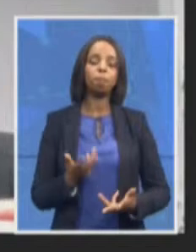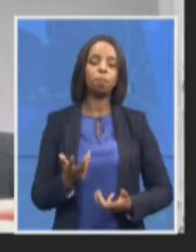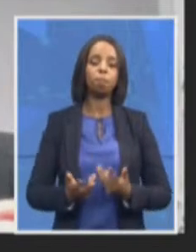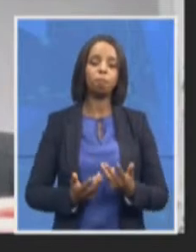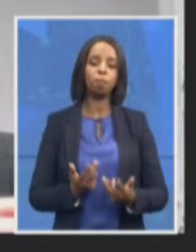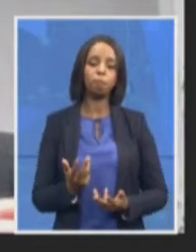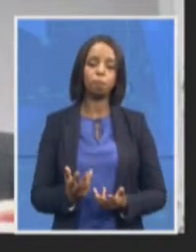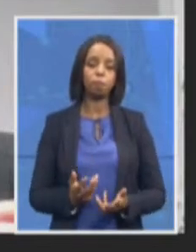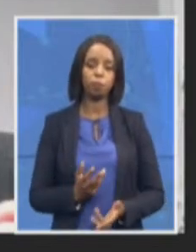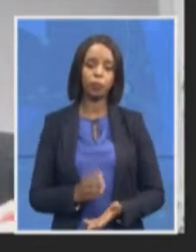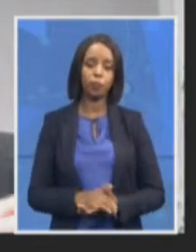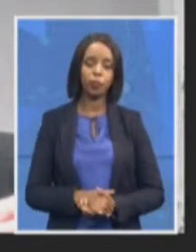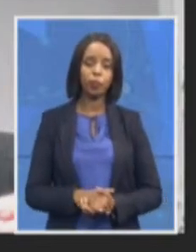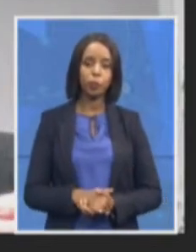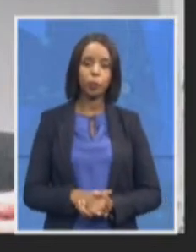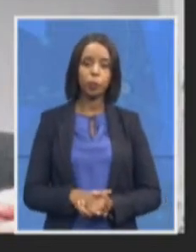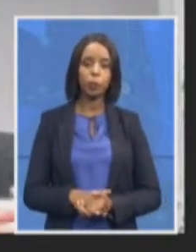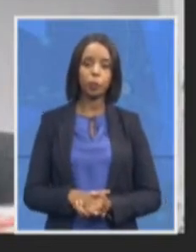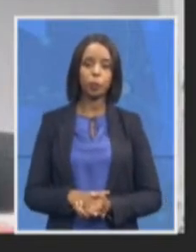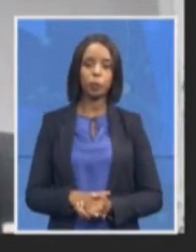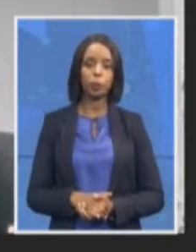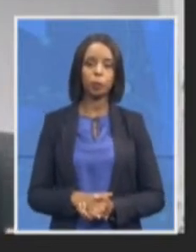TRC cases I'll ask advocate